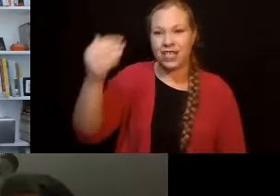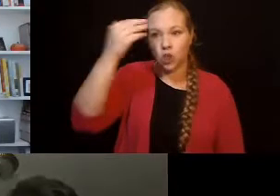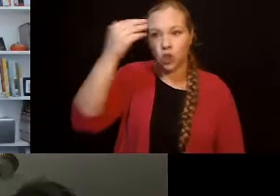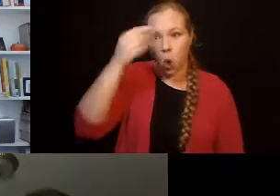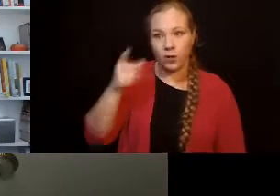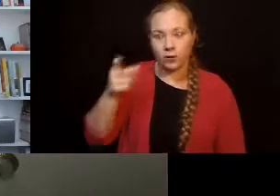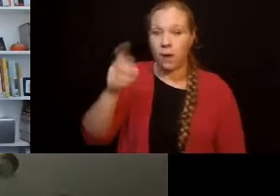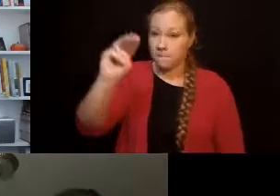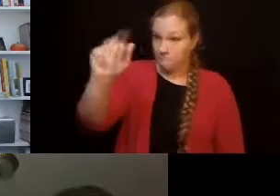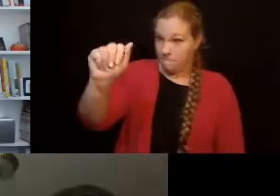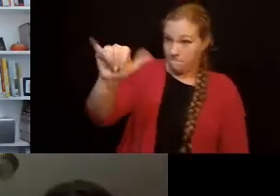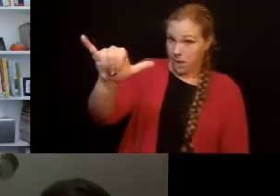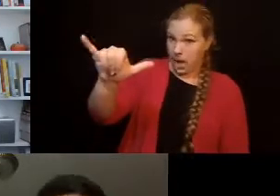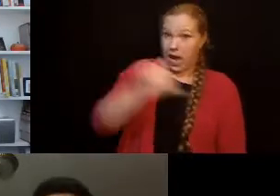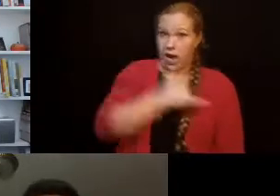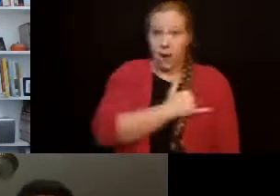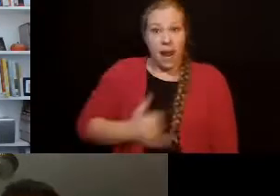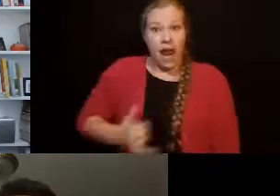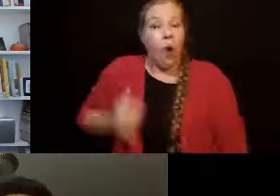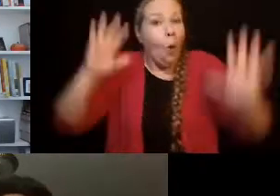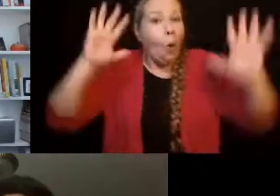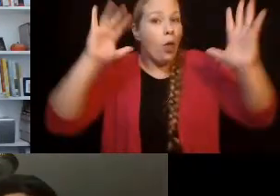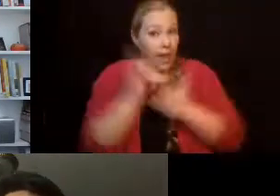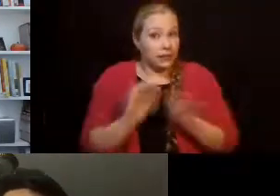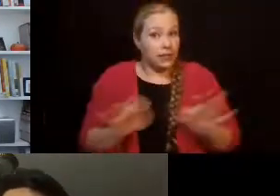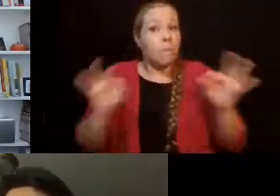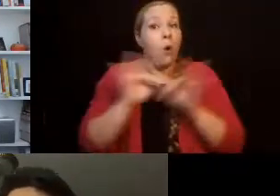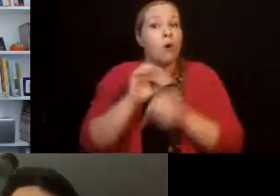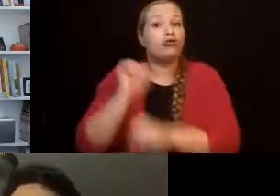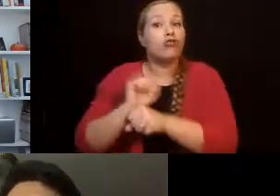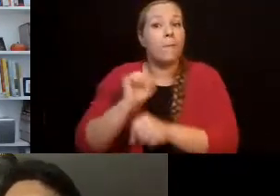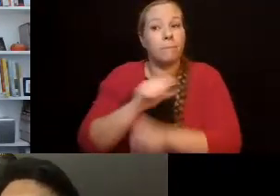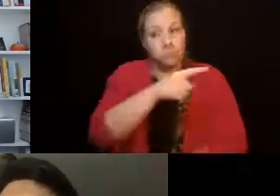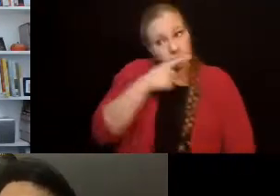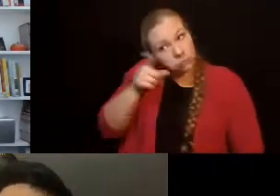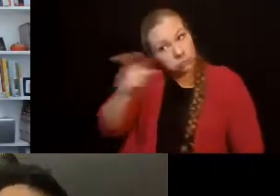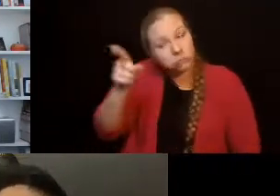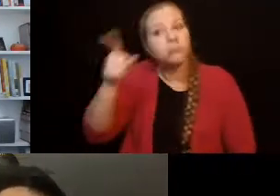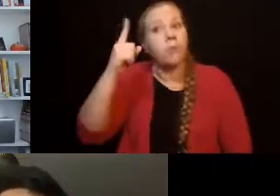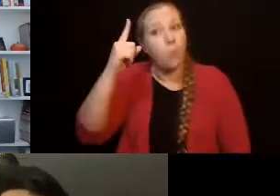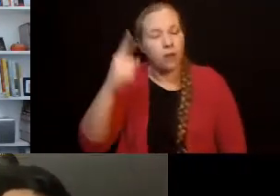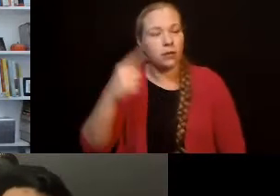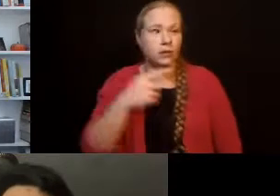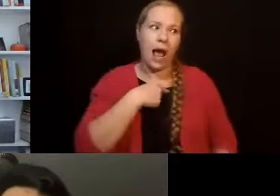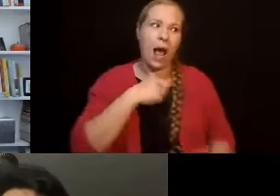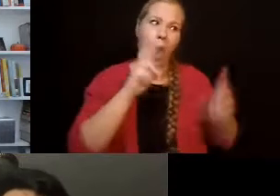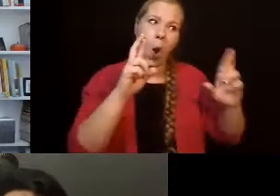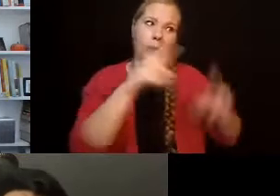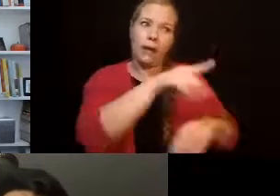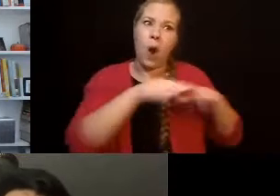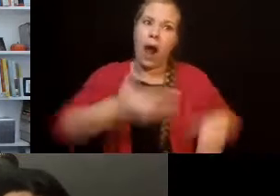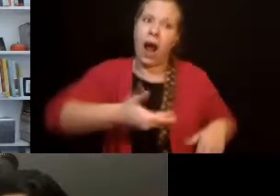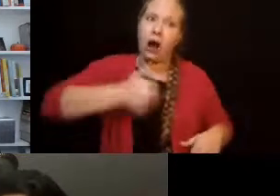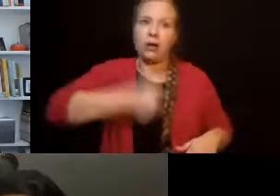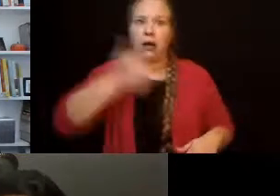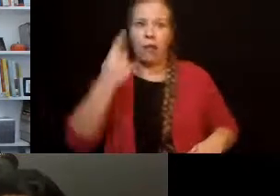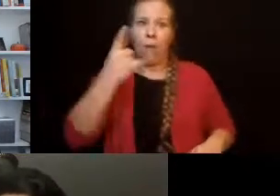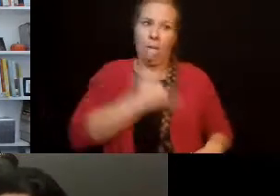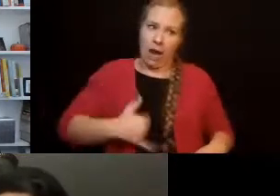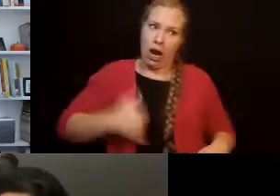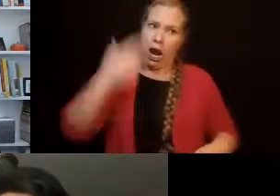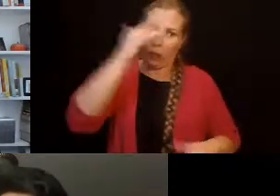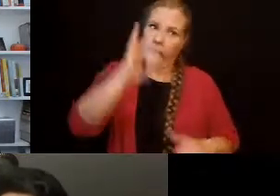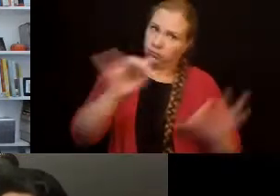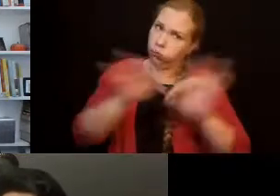the other thing is to teach him that it's not all about him, right? Um, when